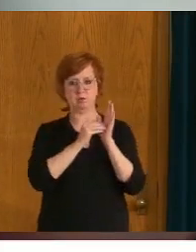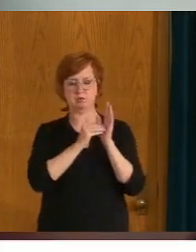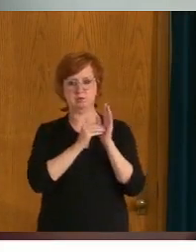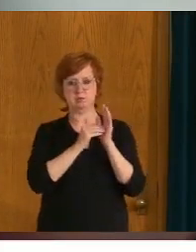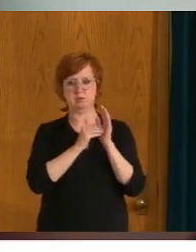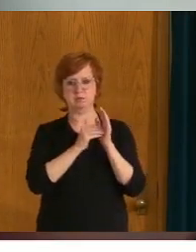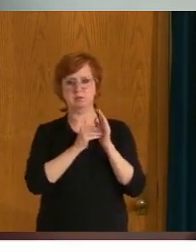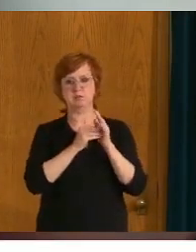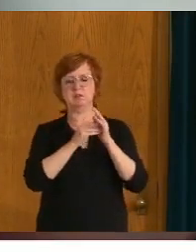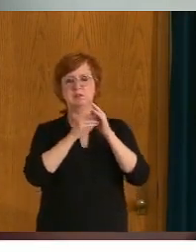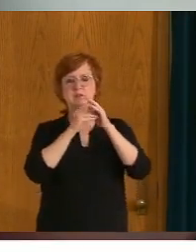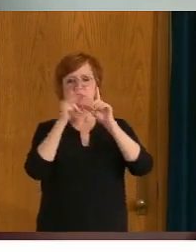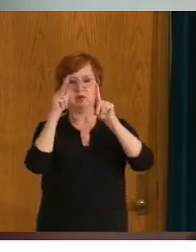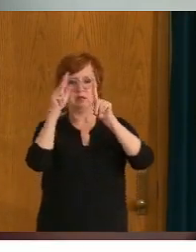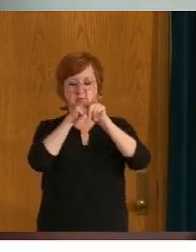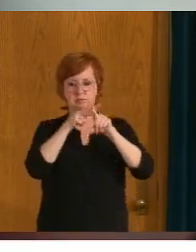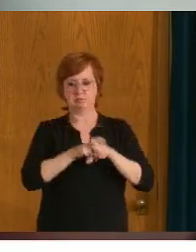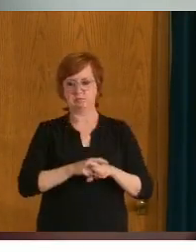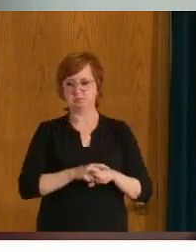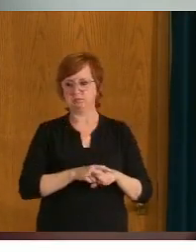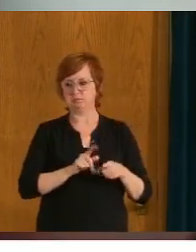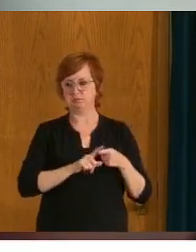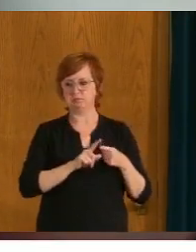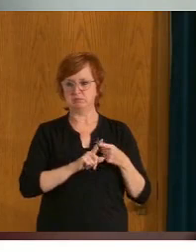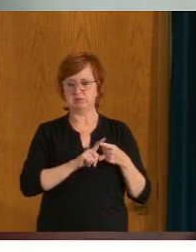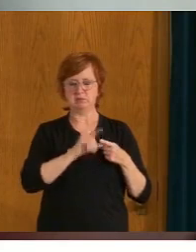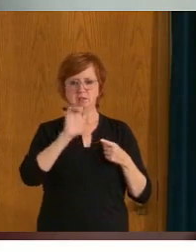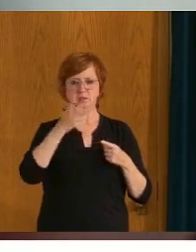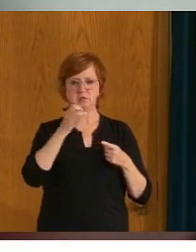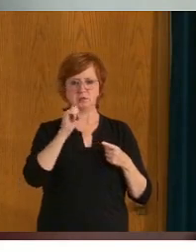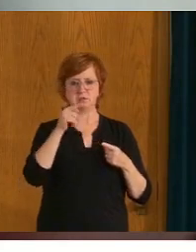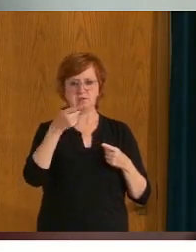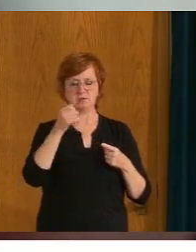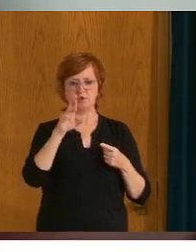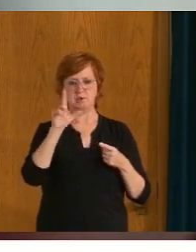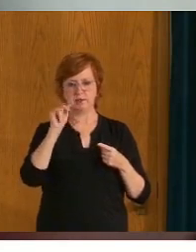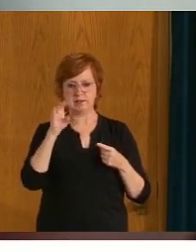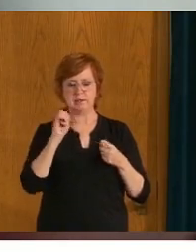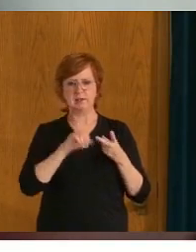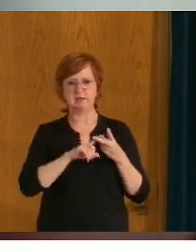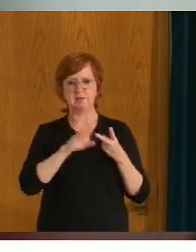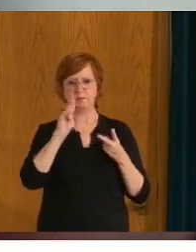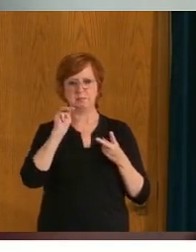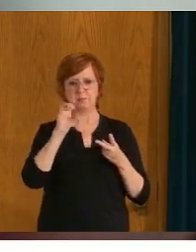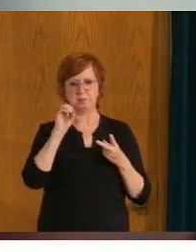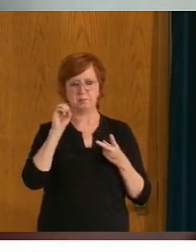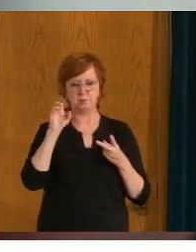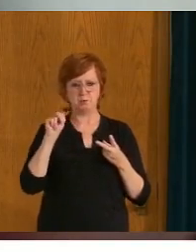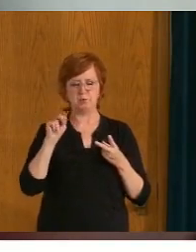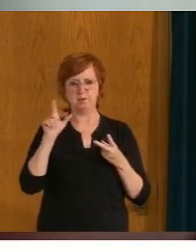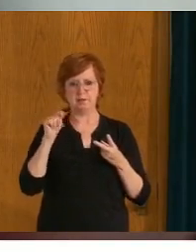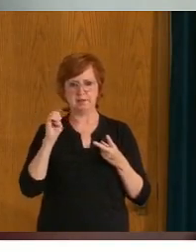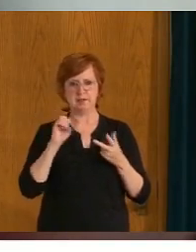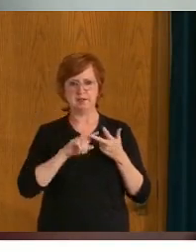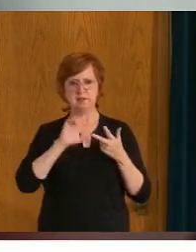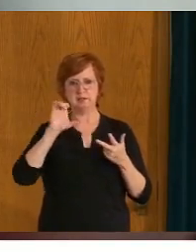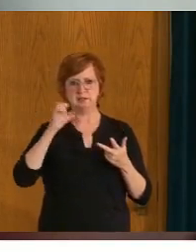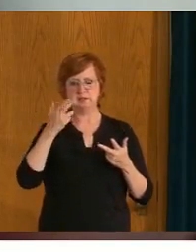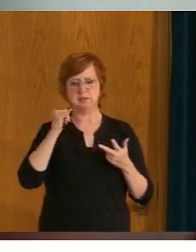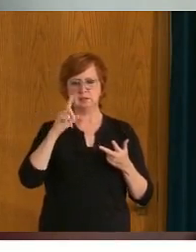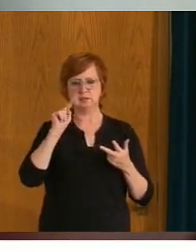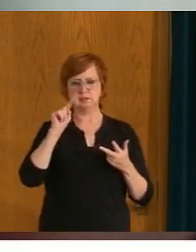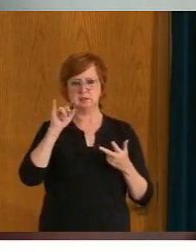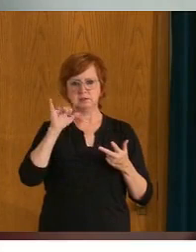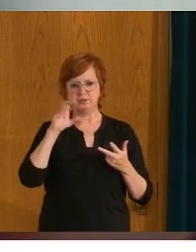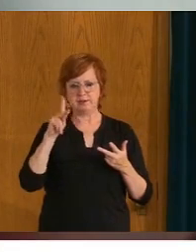clinics are available in Lake communities, Loon Lake, Chittick, Christopher Lake, we're, we're trying to bring that as out to the community as much as possible. And I know